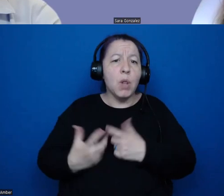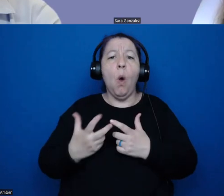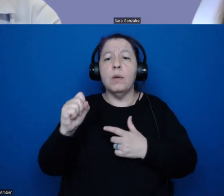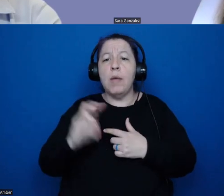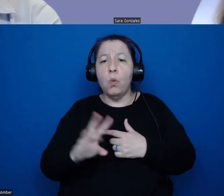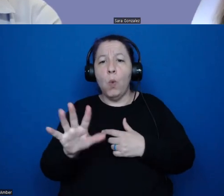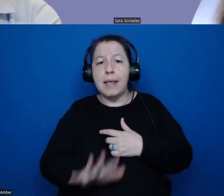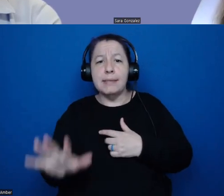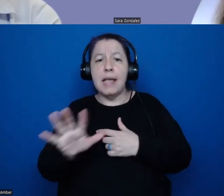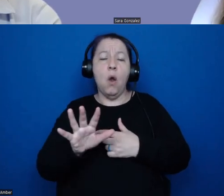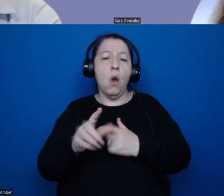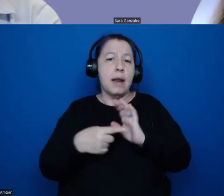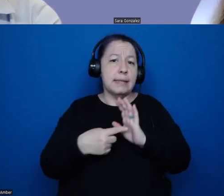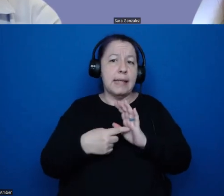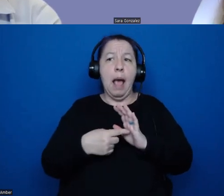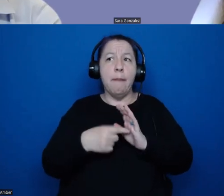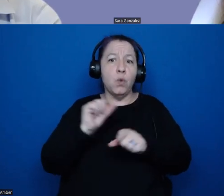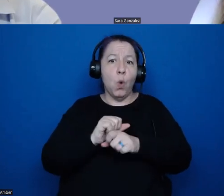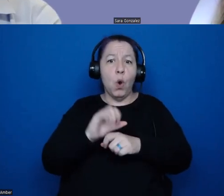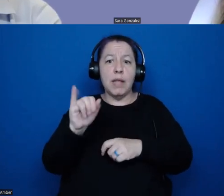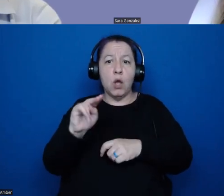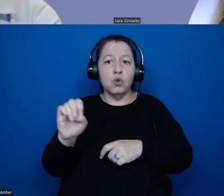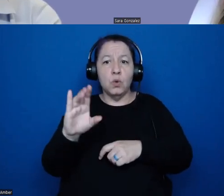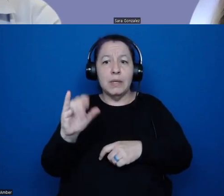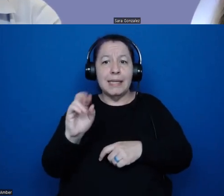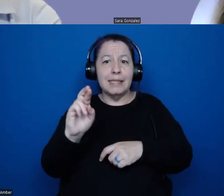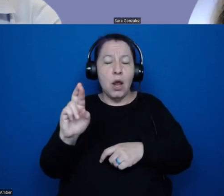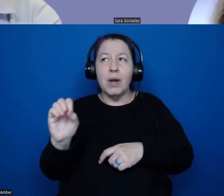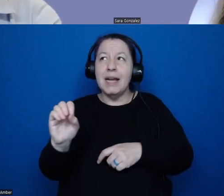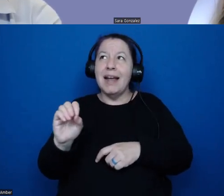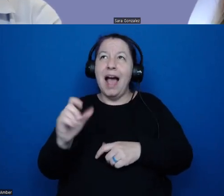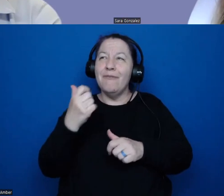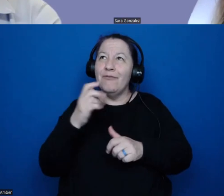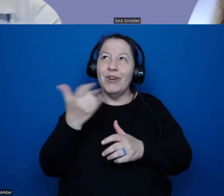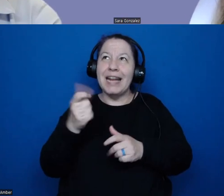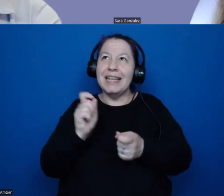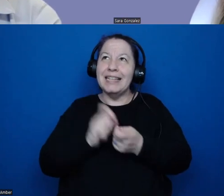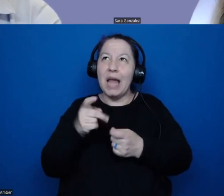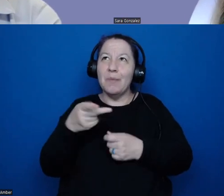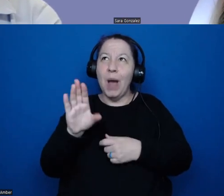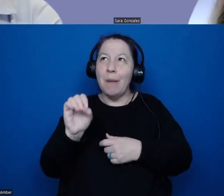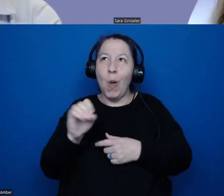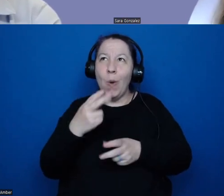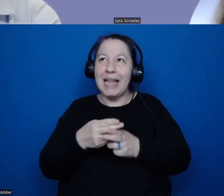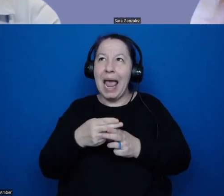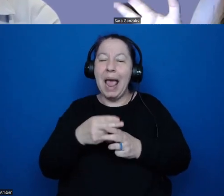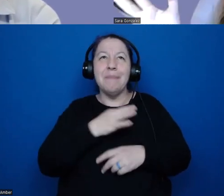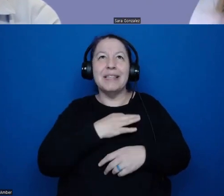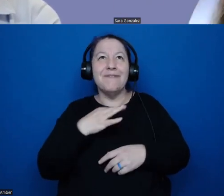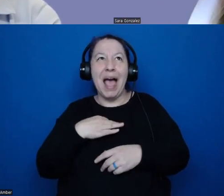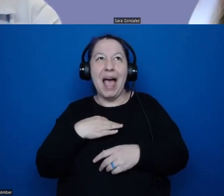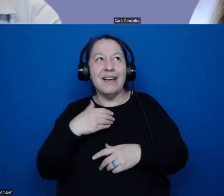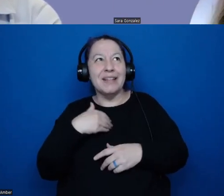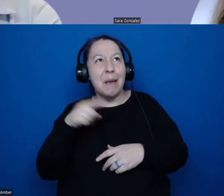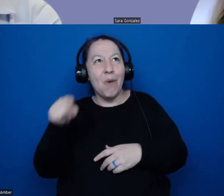and the work that June Sunceri does. I'm forgetting this specific Pueblo's name that he works with a faculty member at UC Berkeley. They have kind of